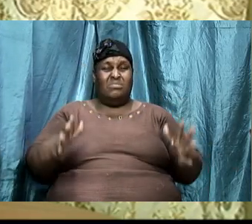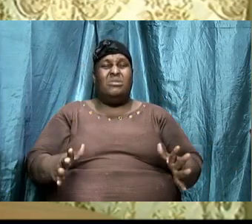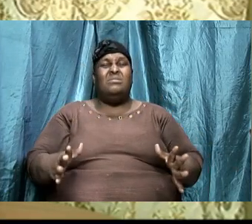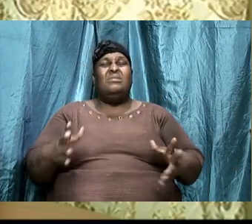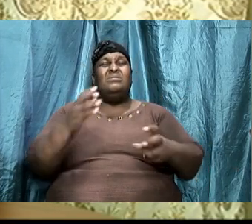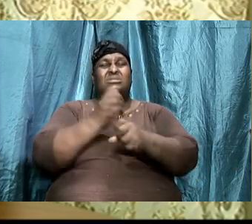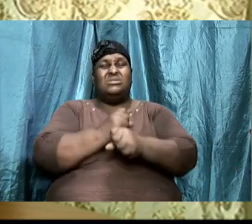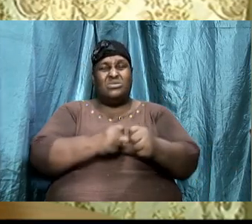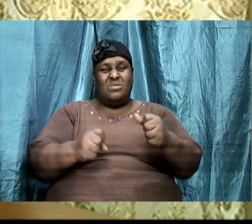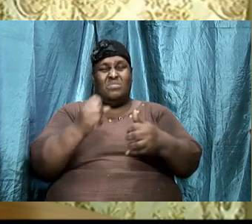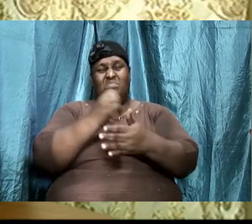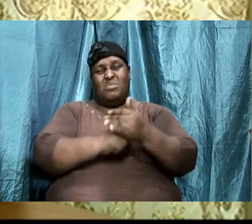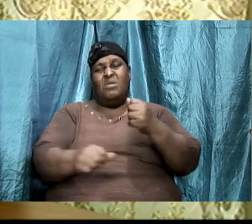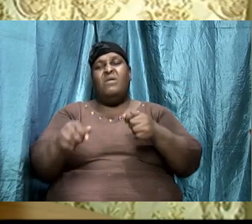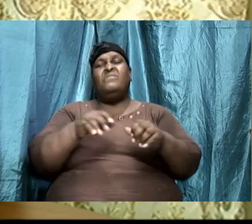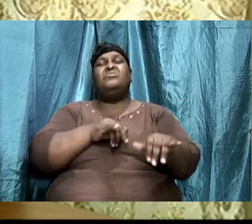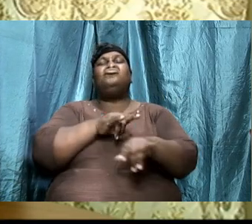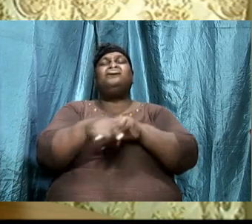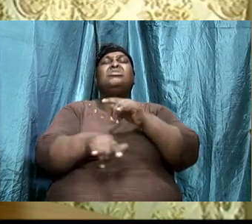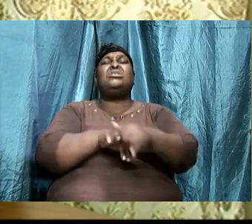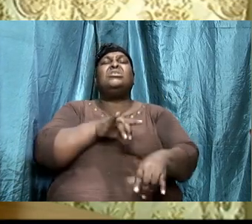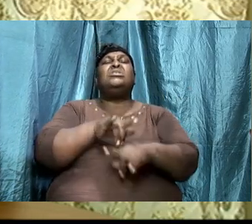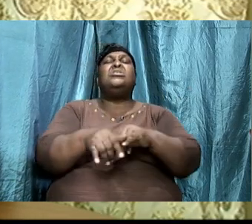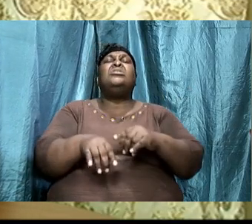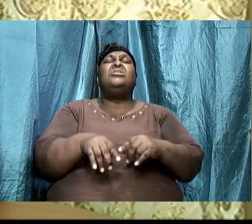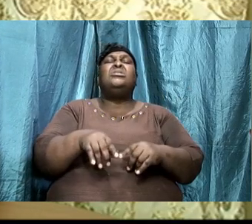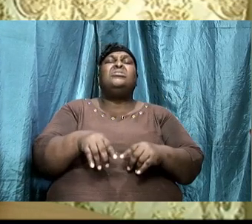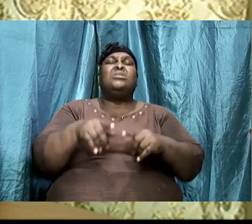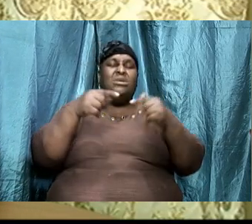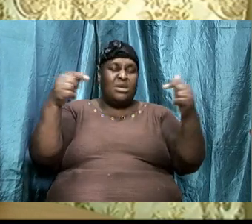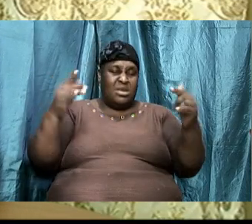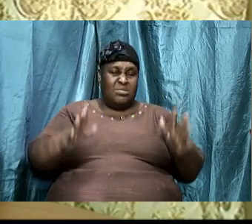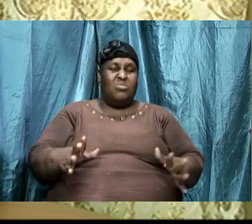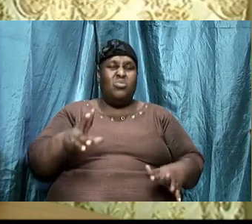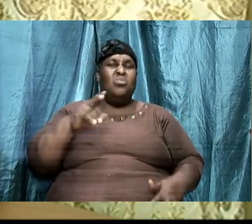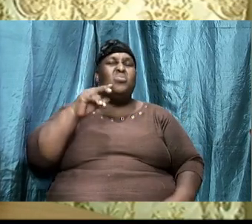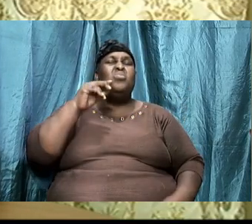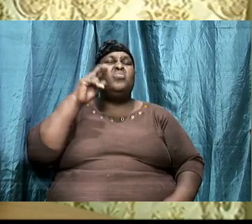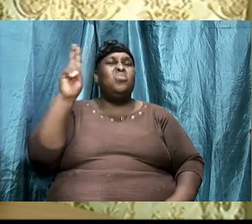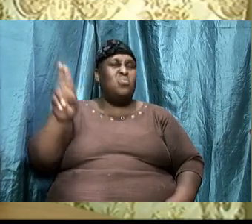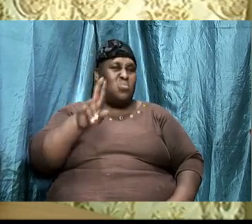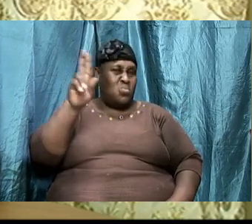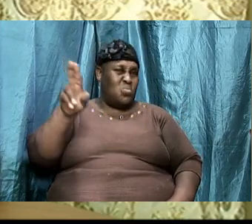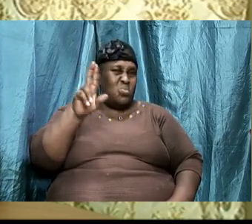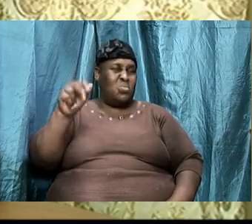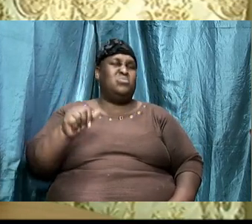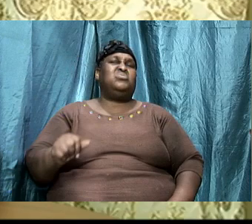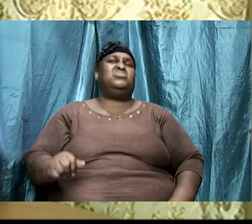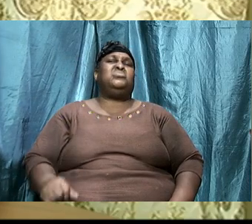us. And we want to be as practical, as possible. I, I,